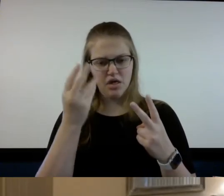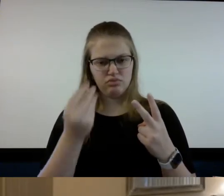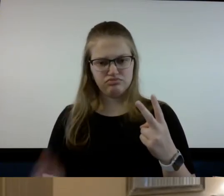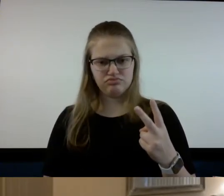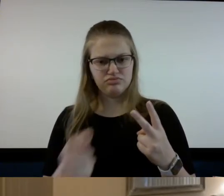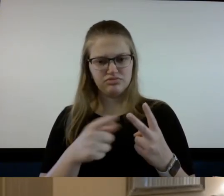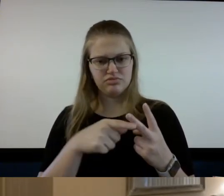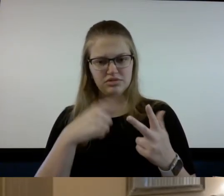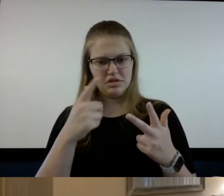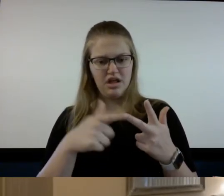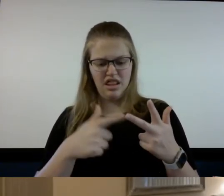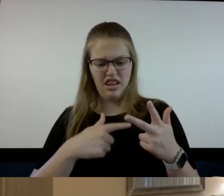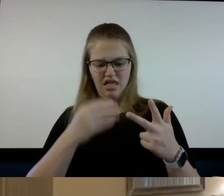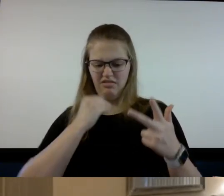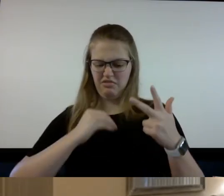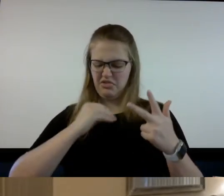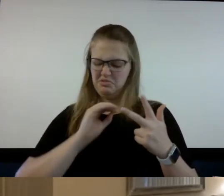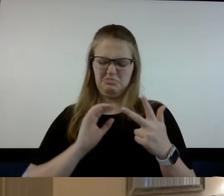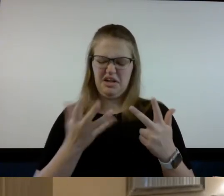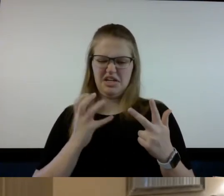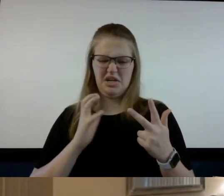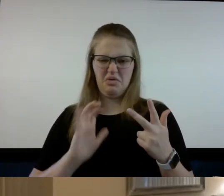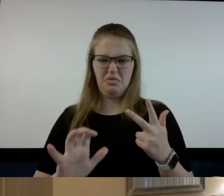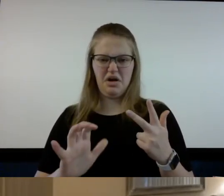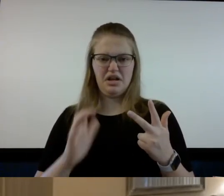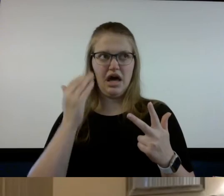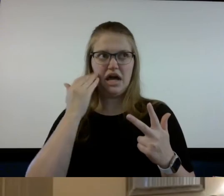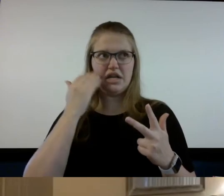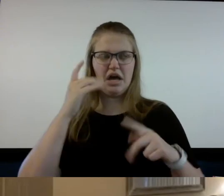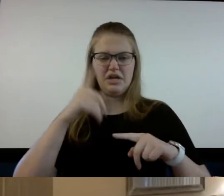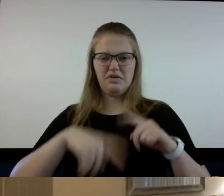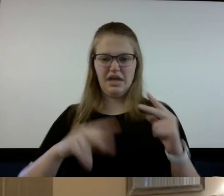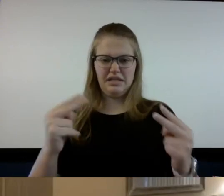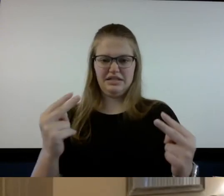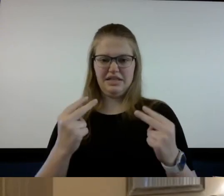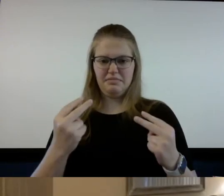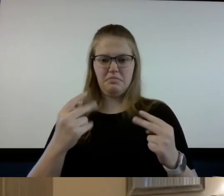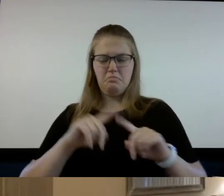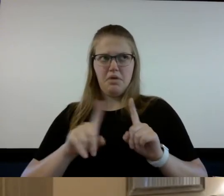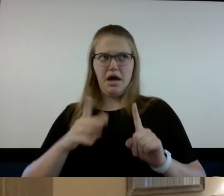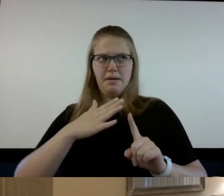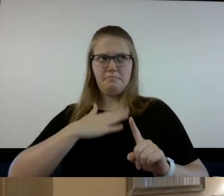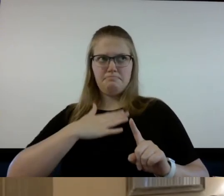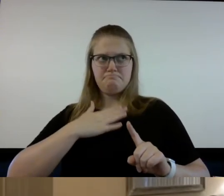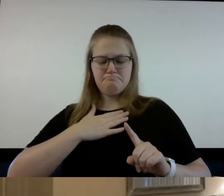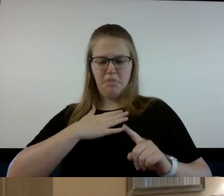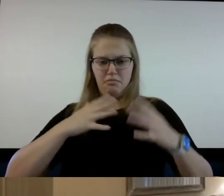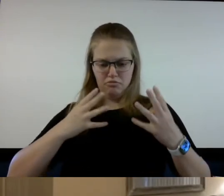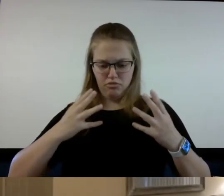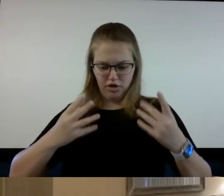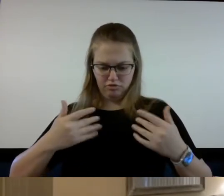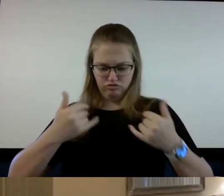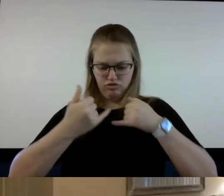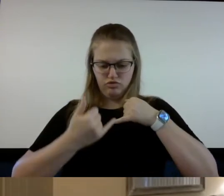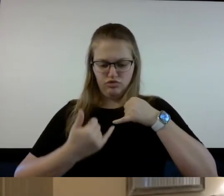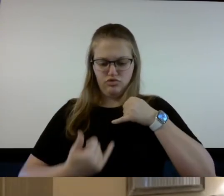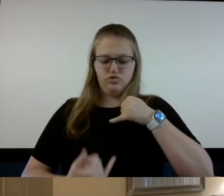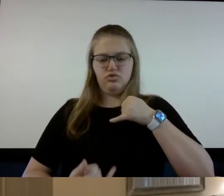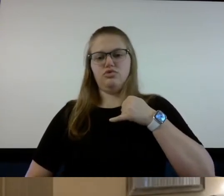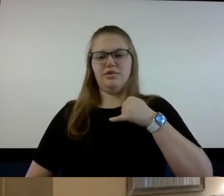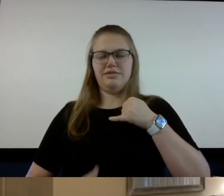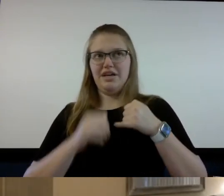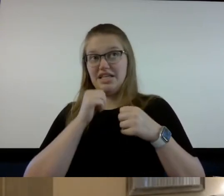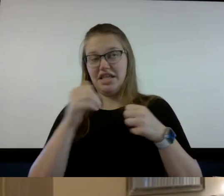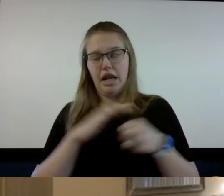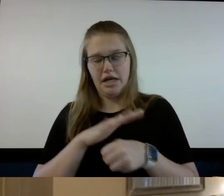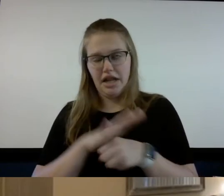had no appetite I know you can't tell it but I have lost quite a bit of weight not enough it's like taking a cup